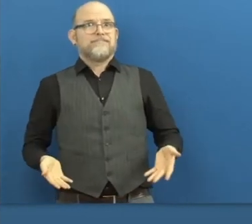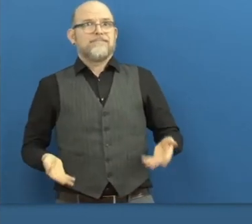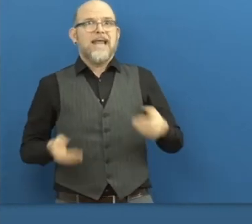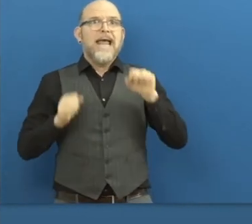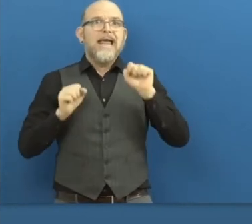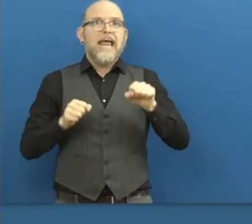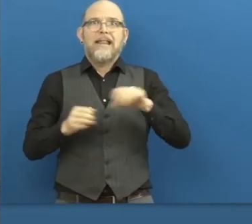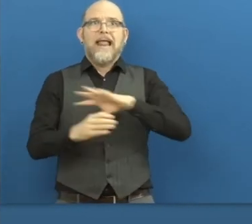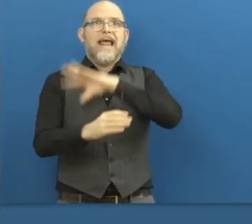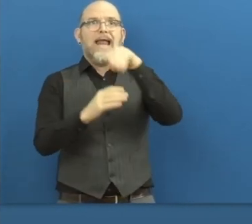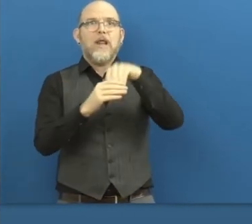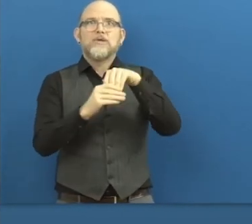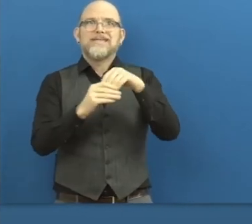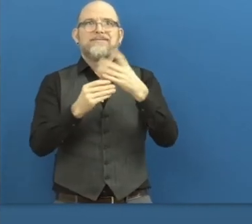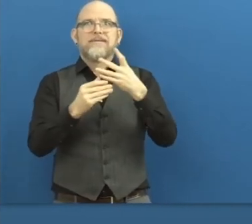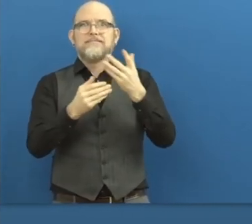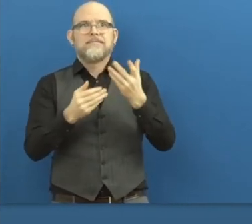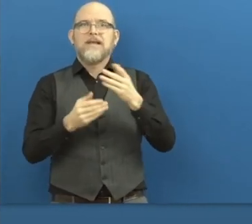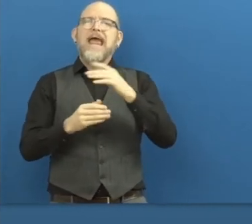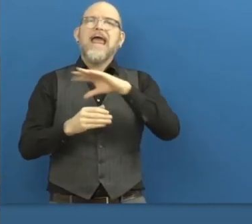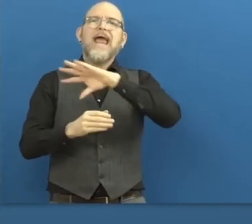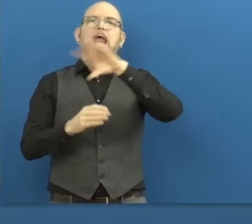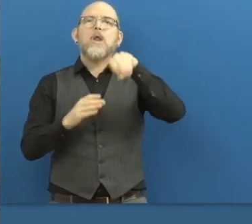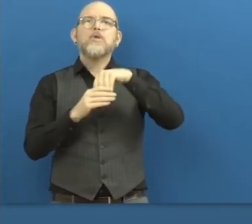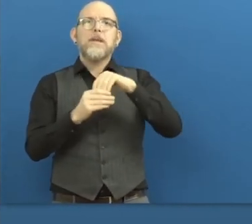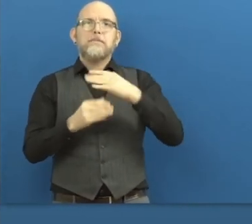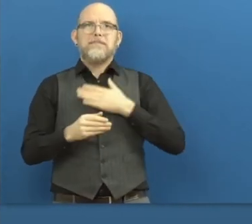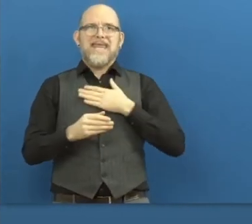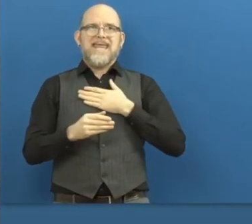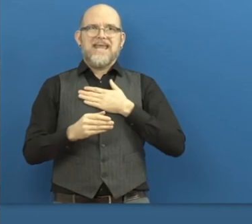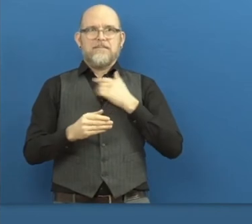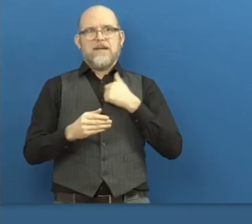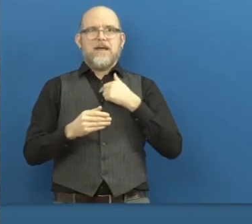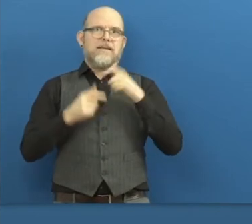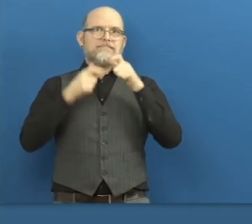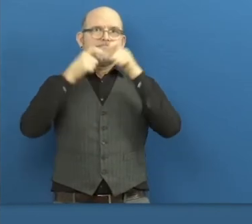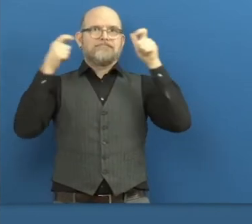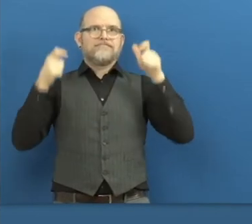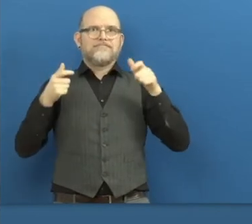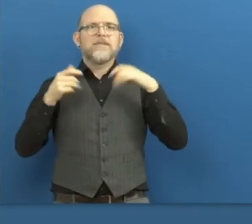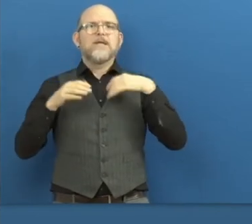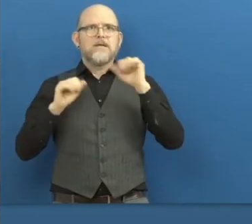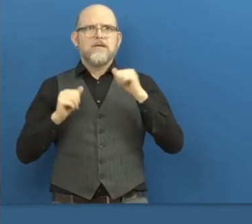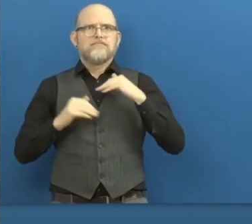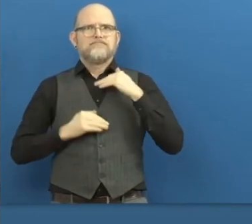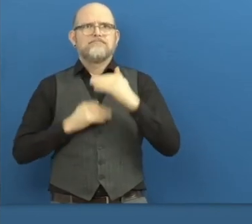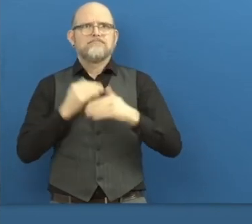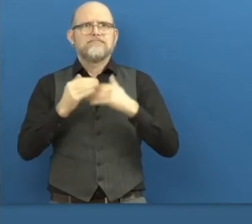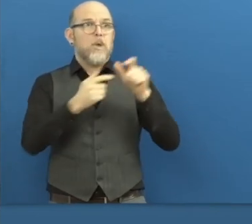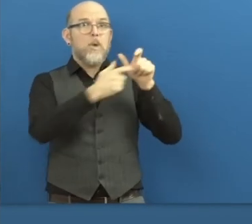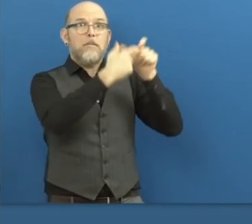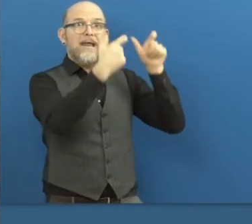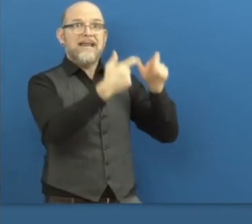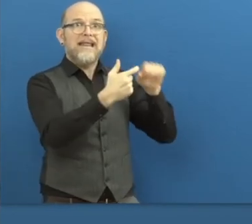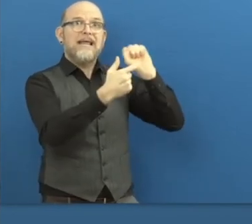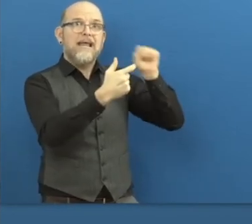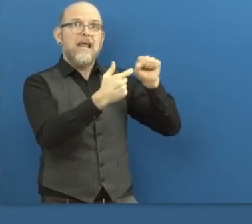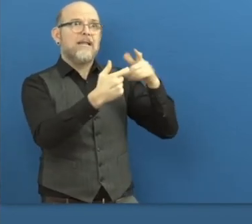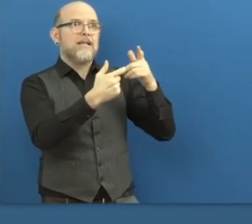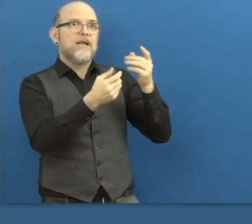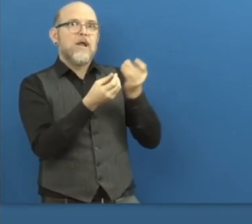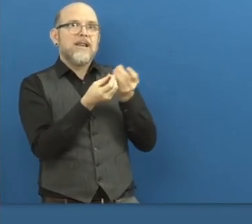that were having diversity programs in place. But when we ask those companies if they are recruiting